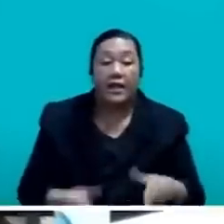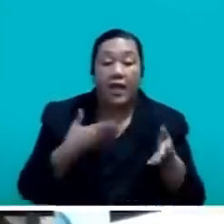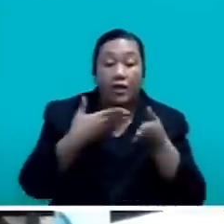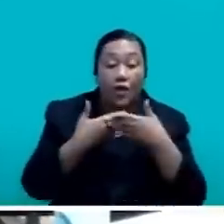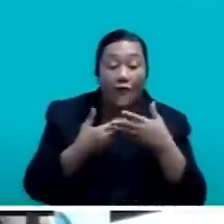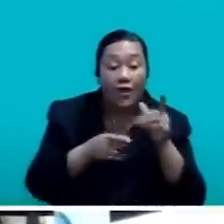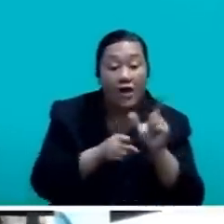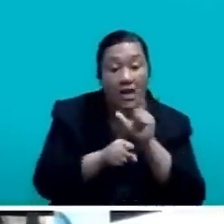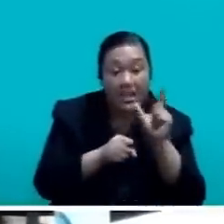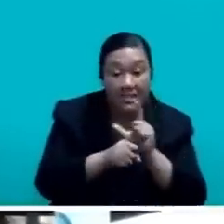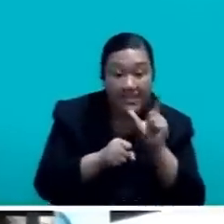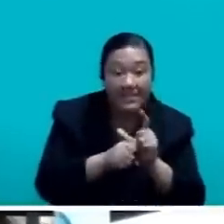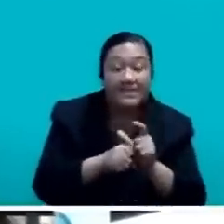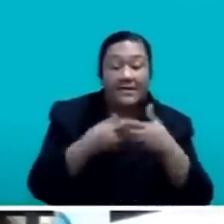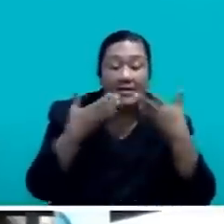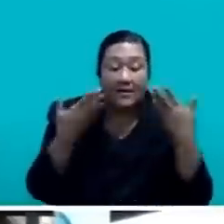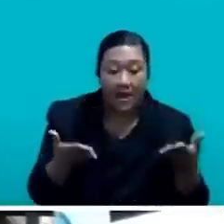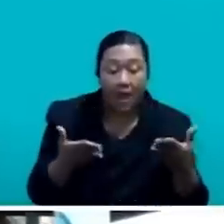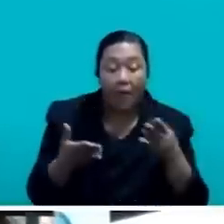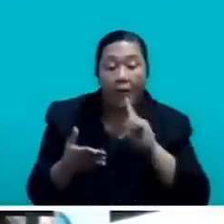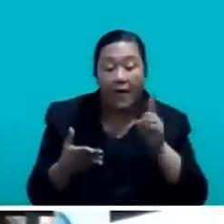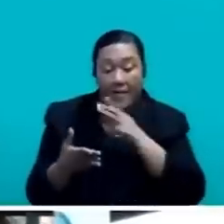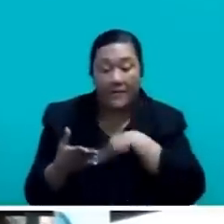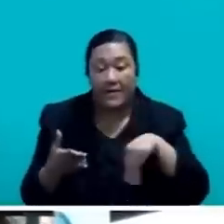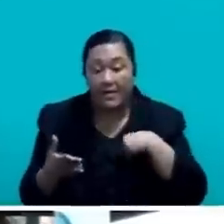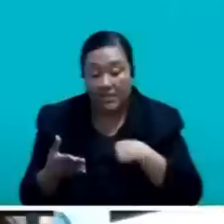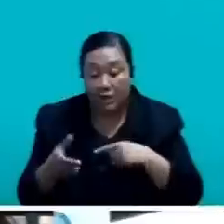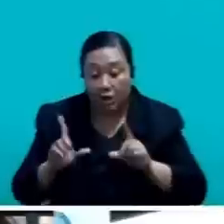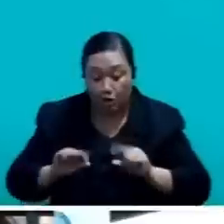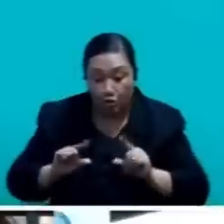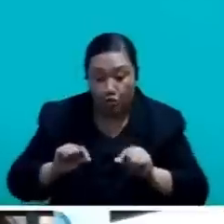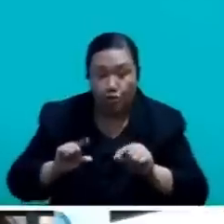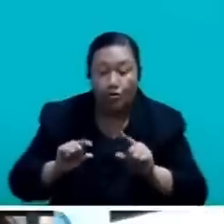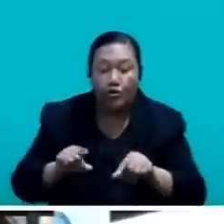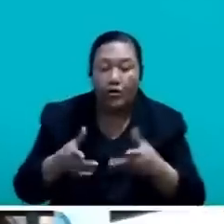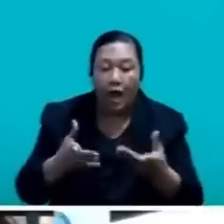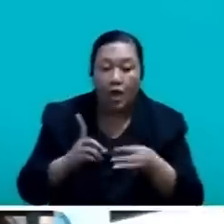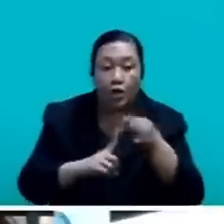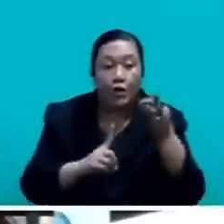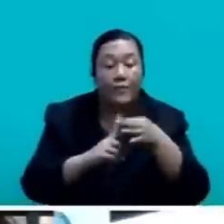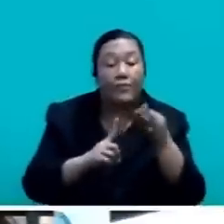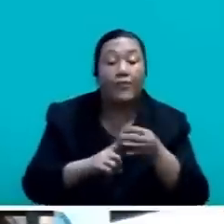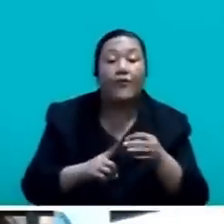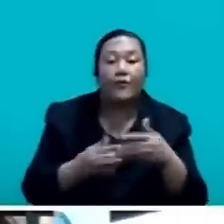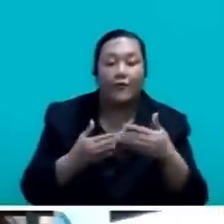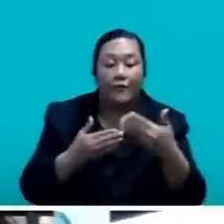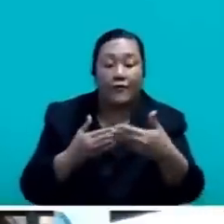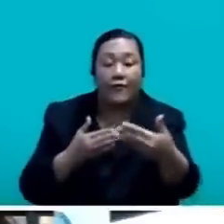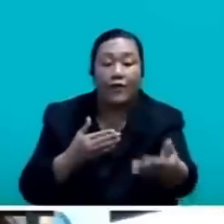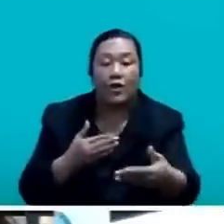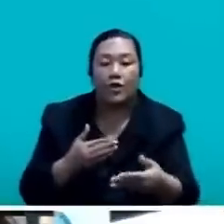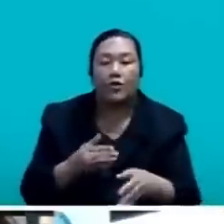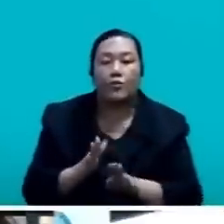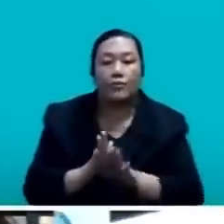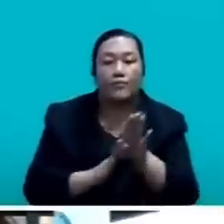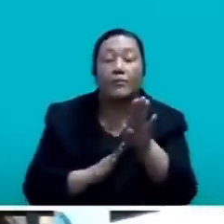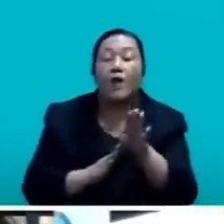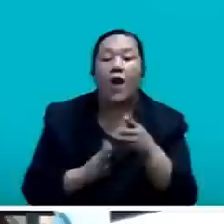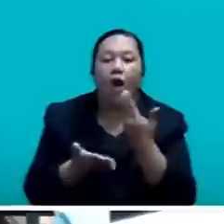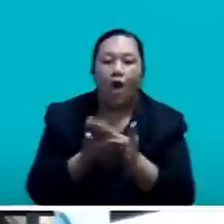innovativeness is what the Ministry has been revamping on to improve and pursue to go digital